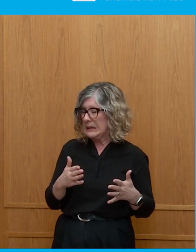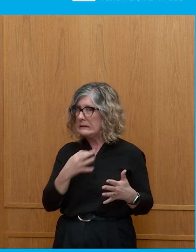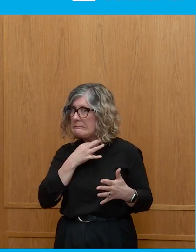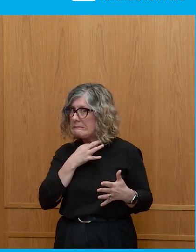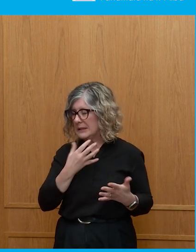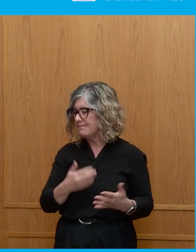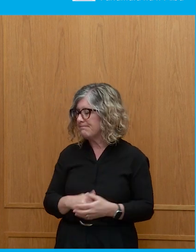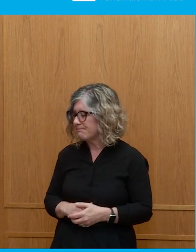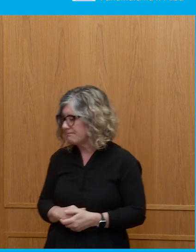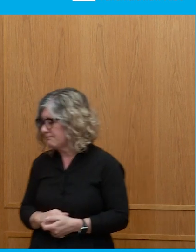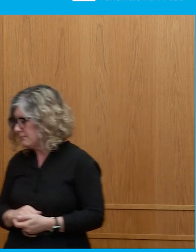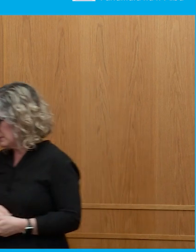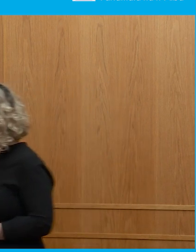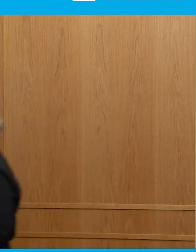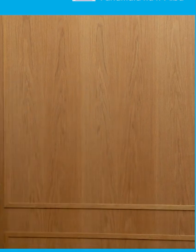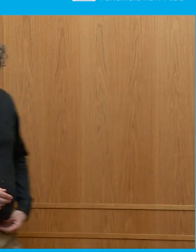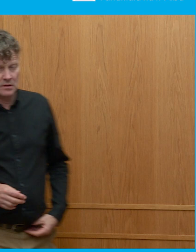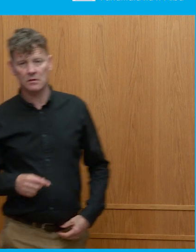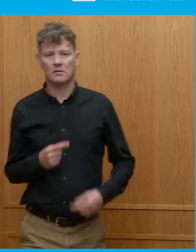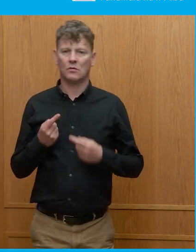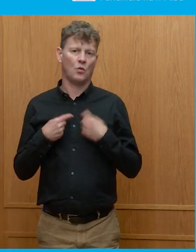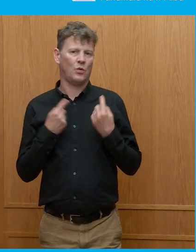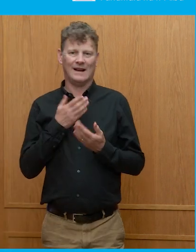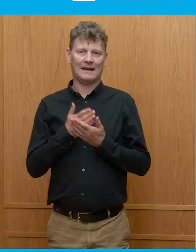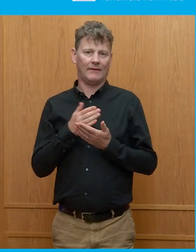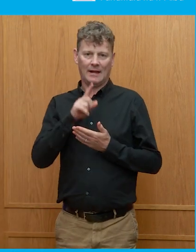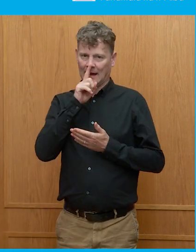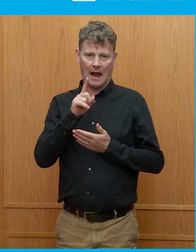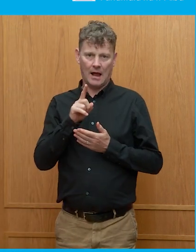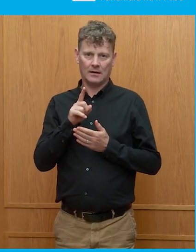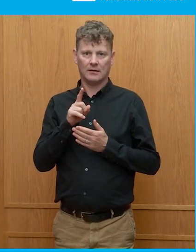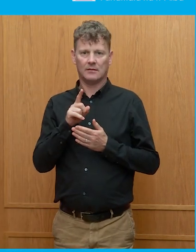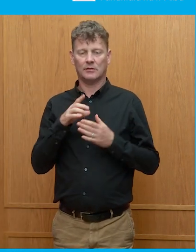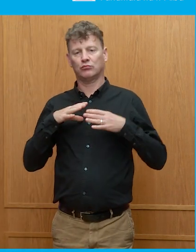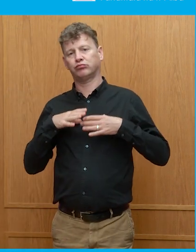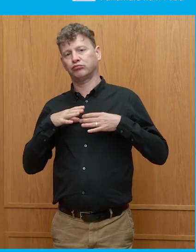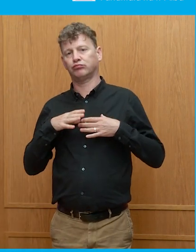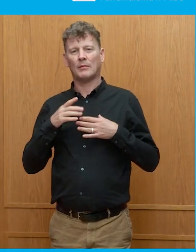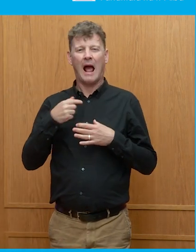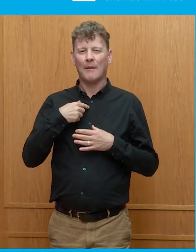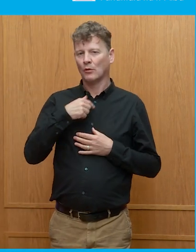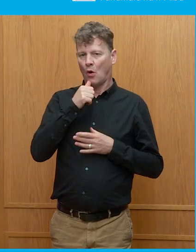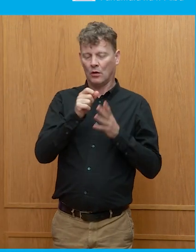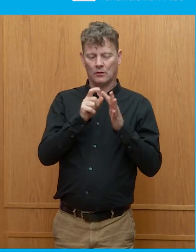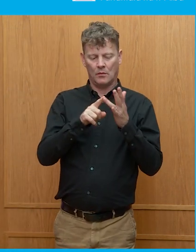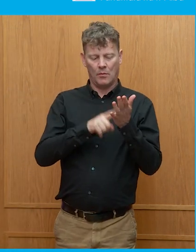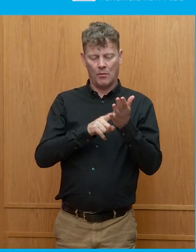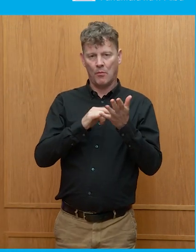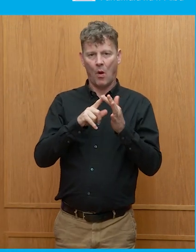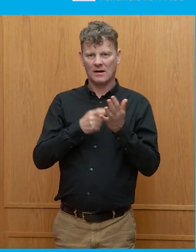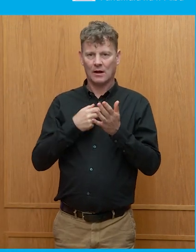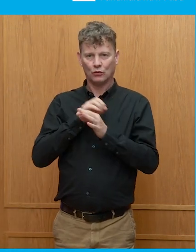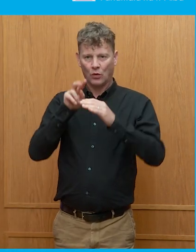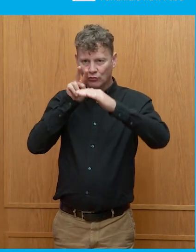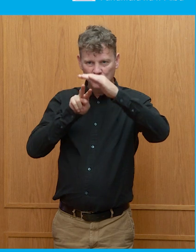to be complacent about it. I match the poster and not so I don't do predictions beyond next week. So I